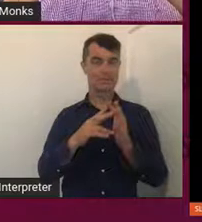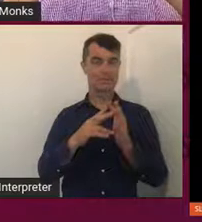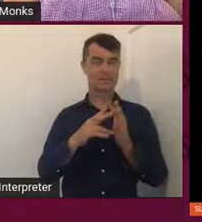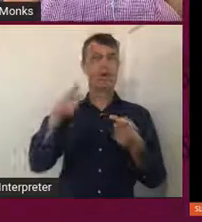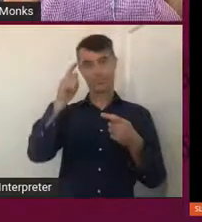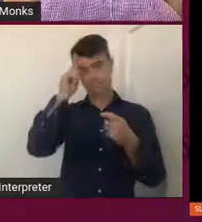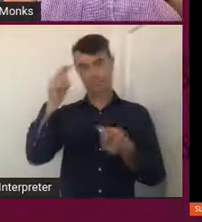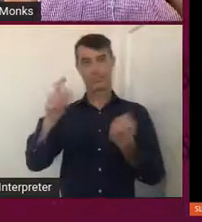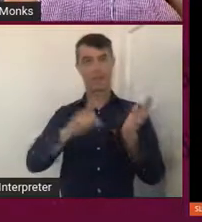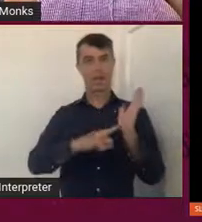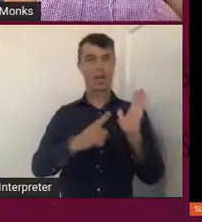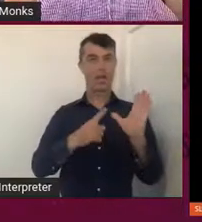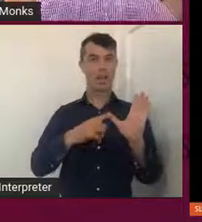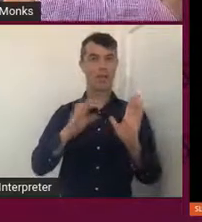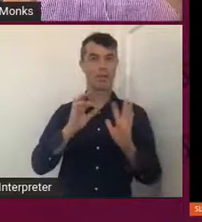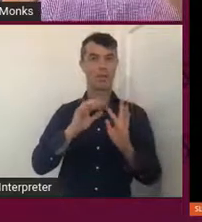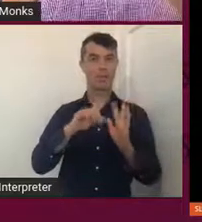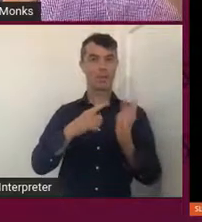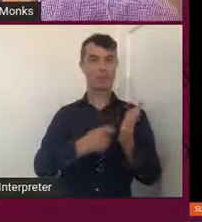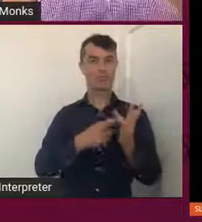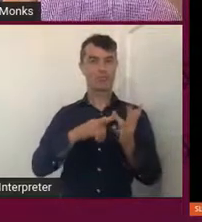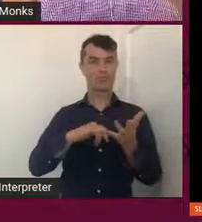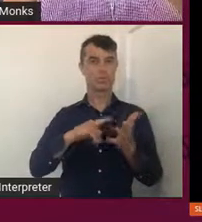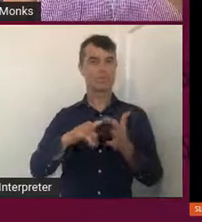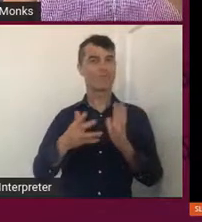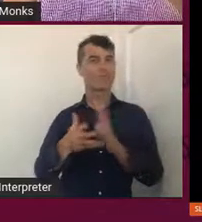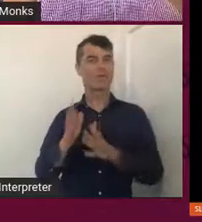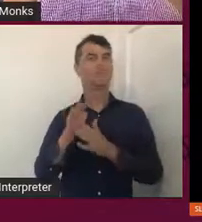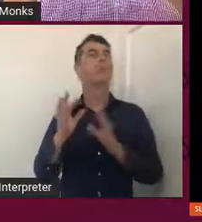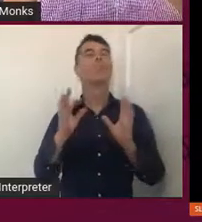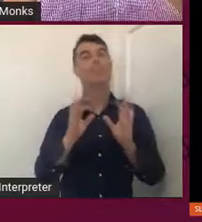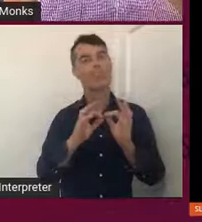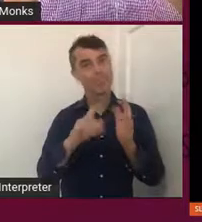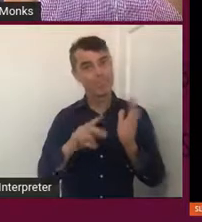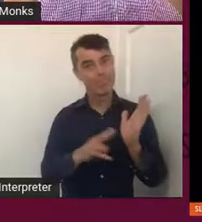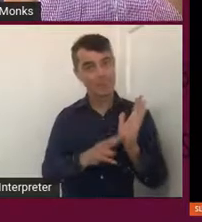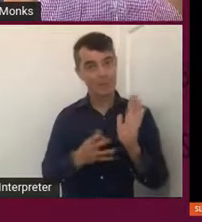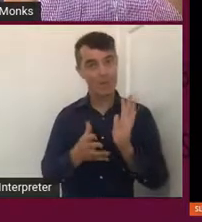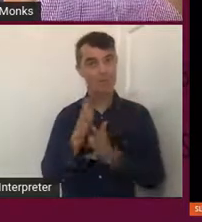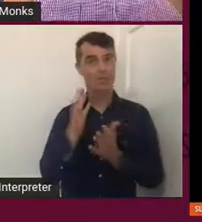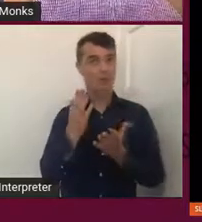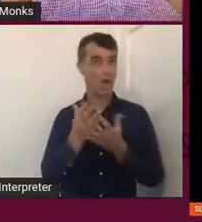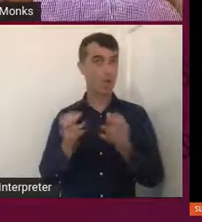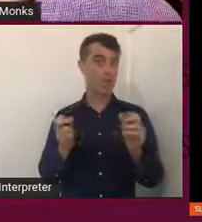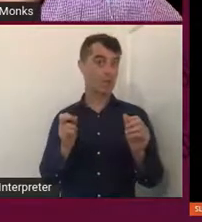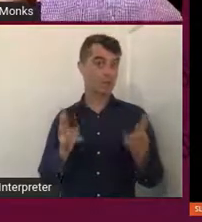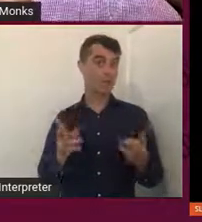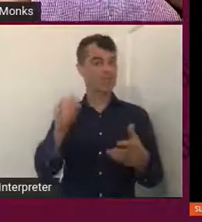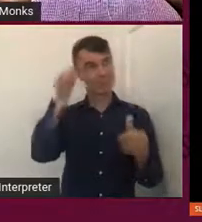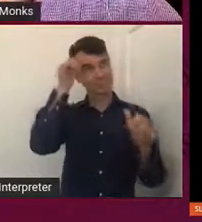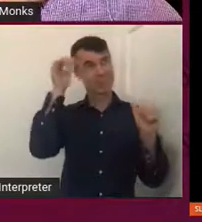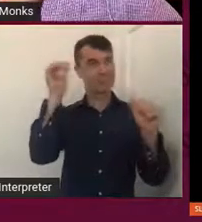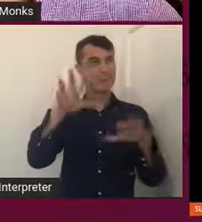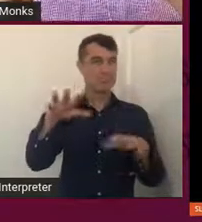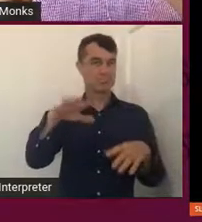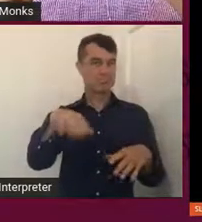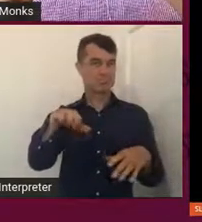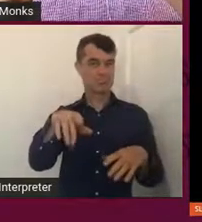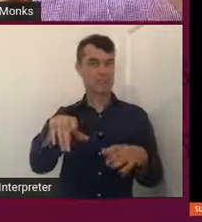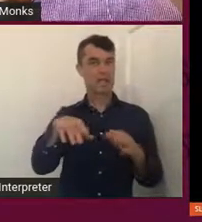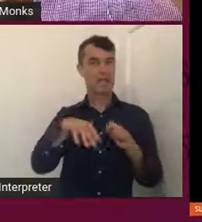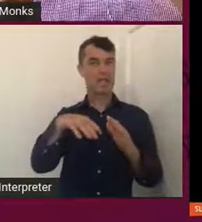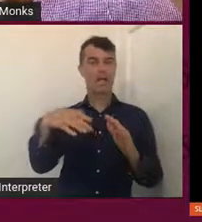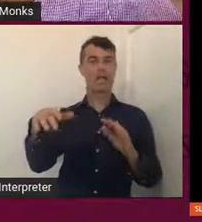say bonfires, which they'd have on the street. They were quite renowned. There was a, there's a big area in